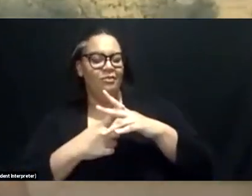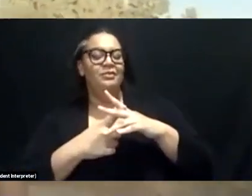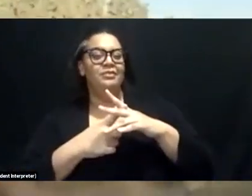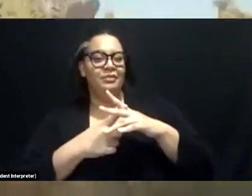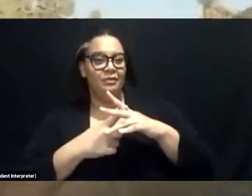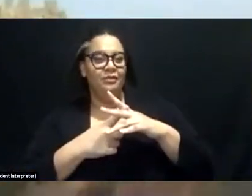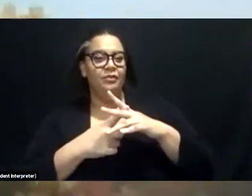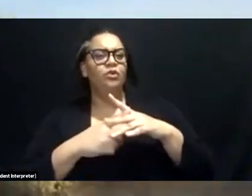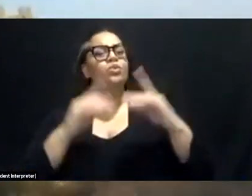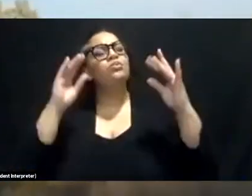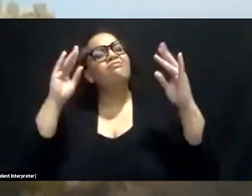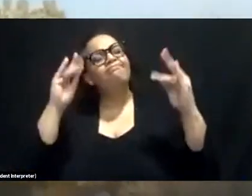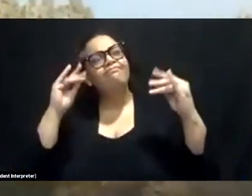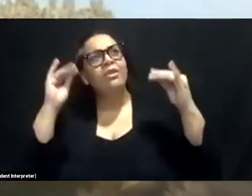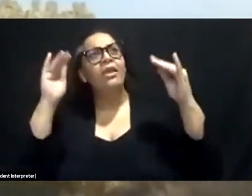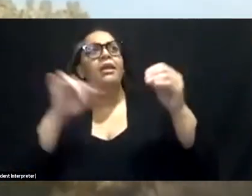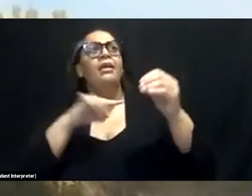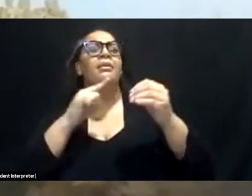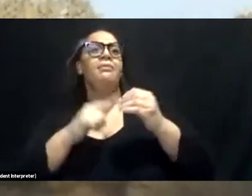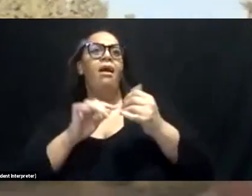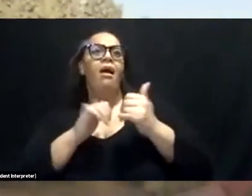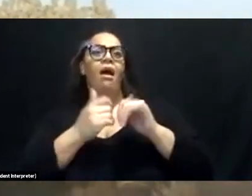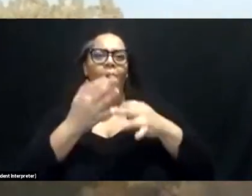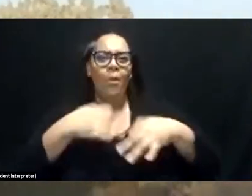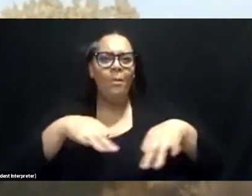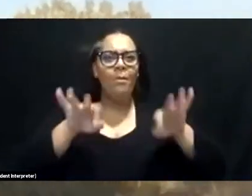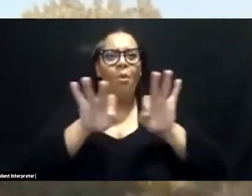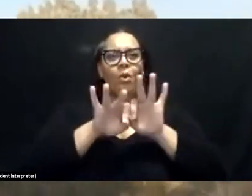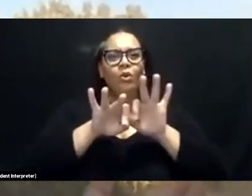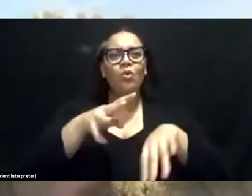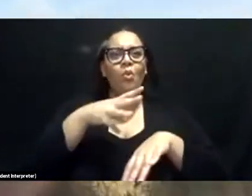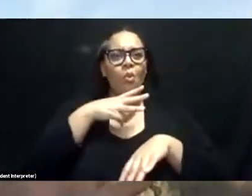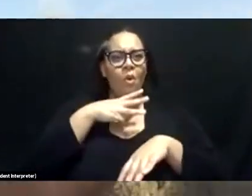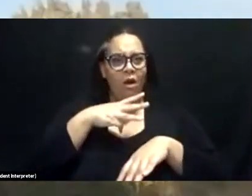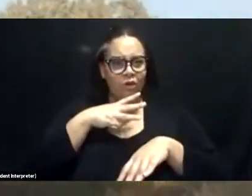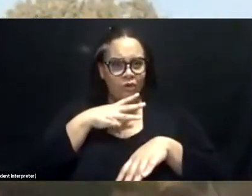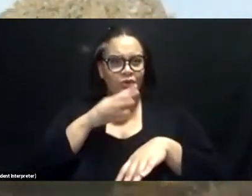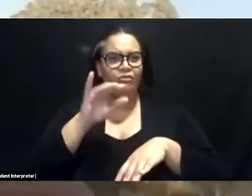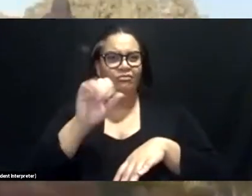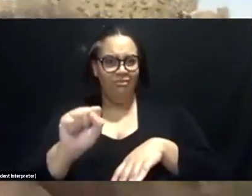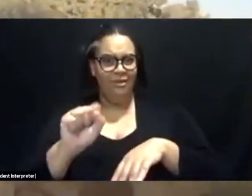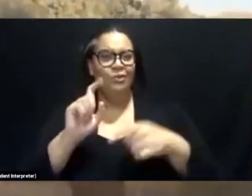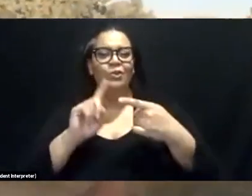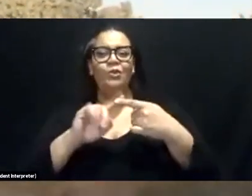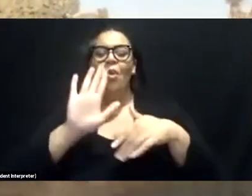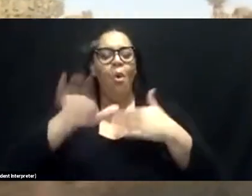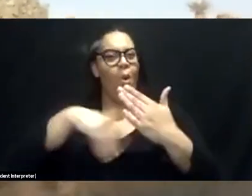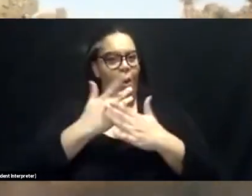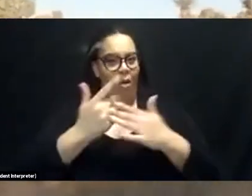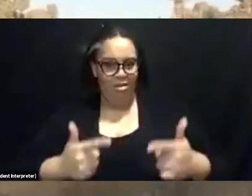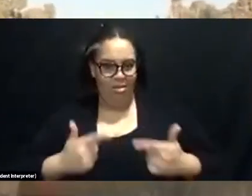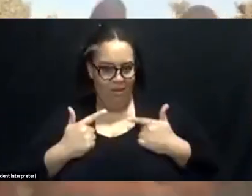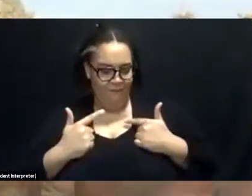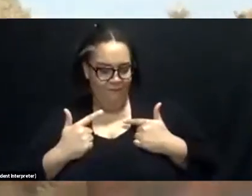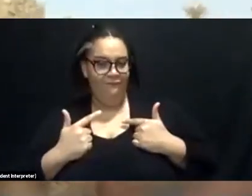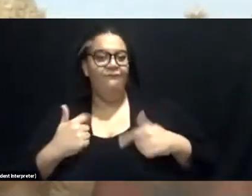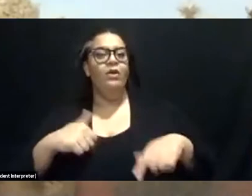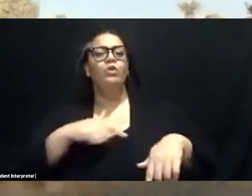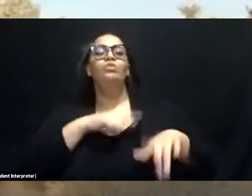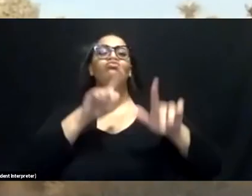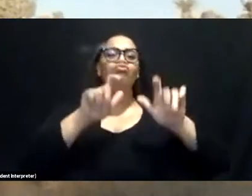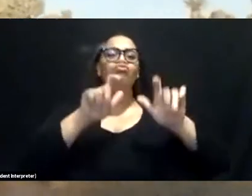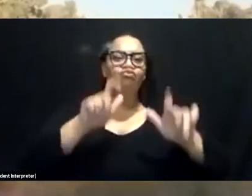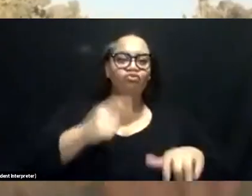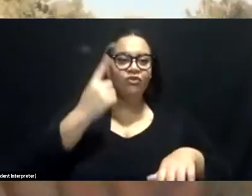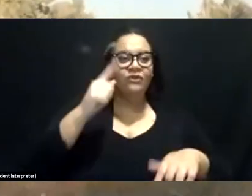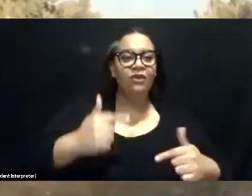how important water is in to all life. So we'll just do a little test here for life in your home, wherever you